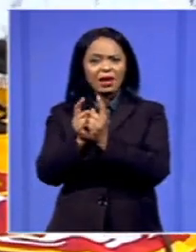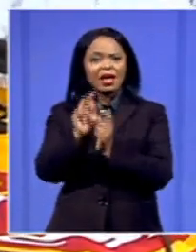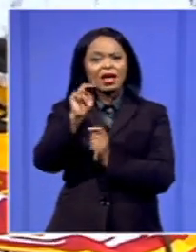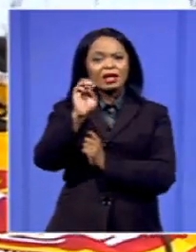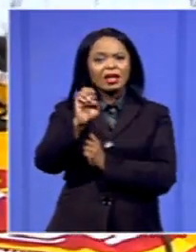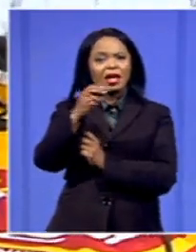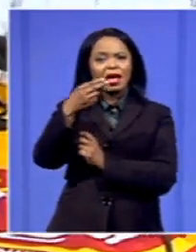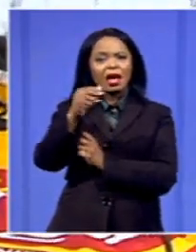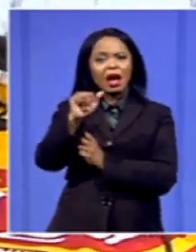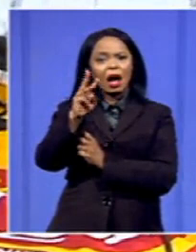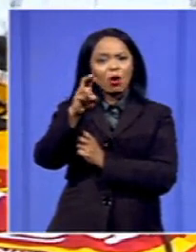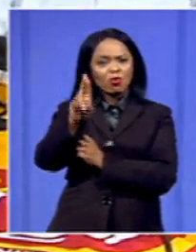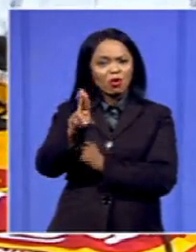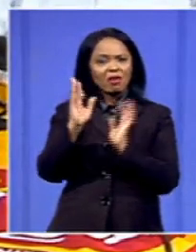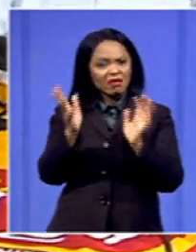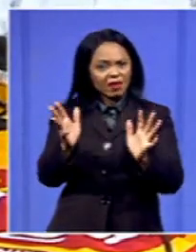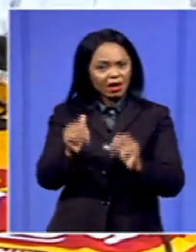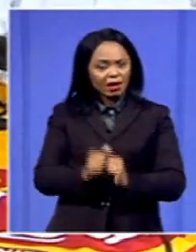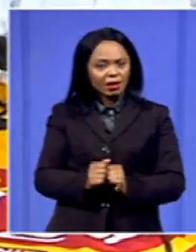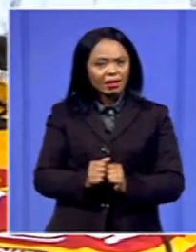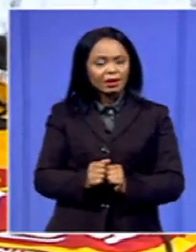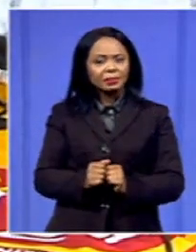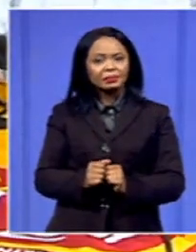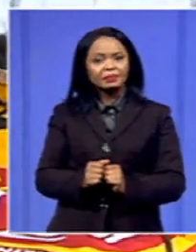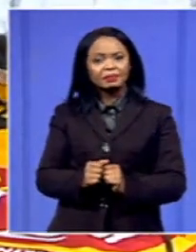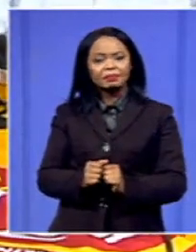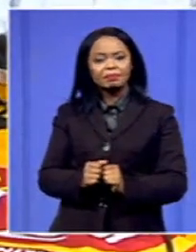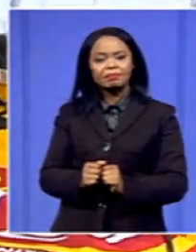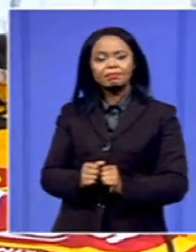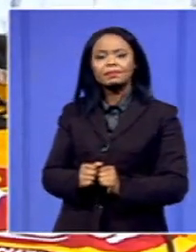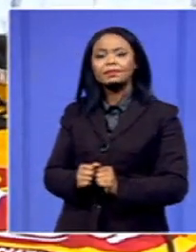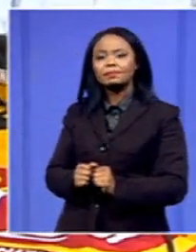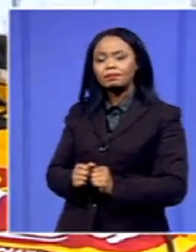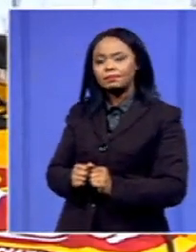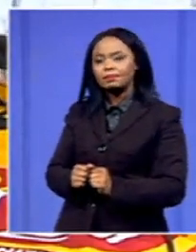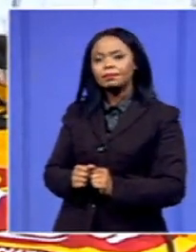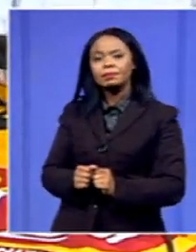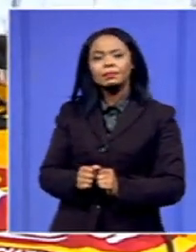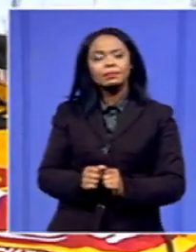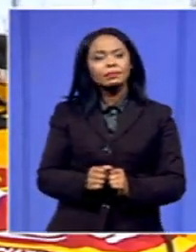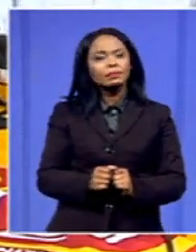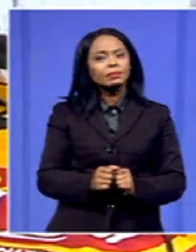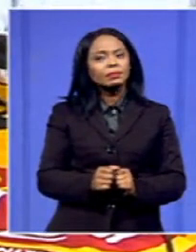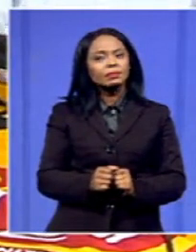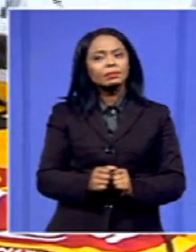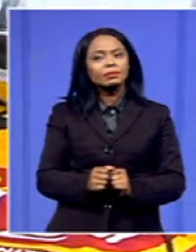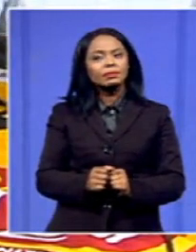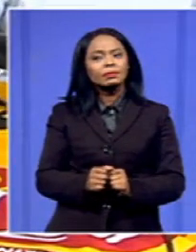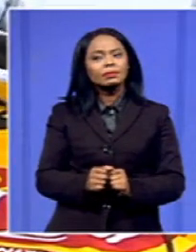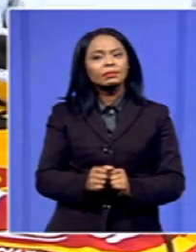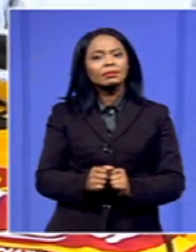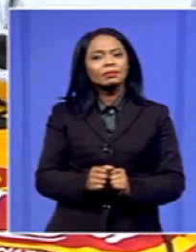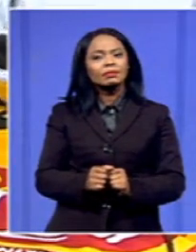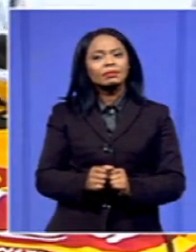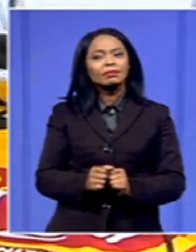join forces here? So, my name is Maulis. Okay. No talk? Okay. No thanks, John. No